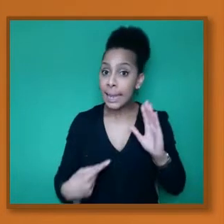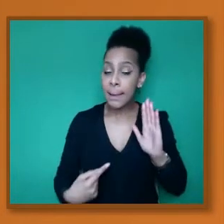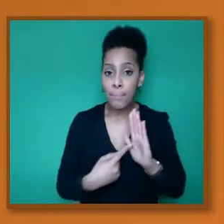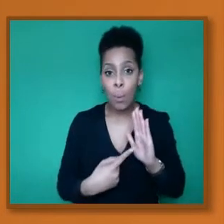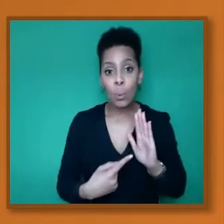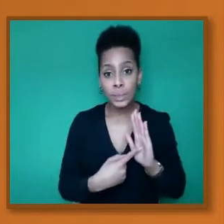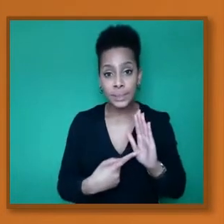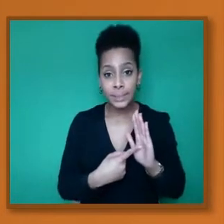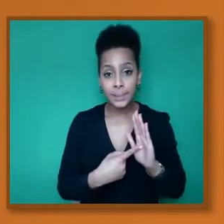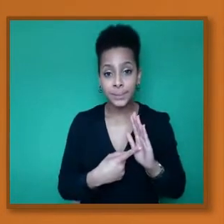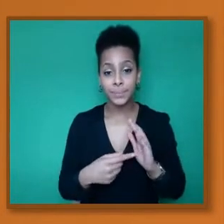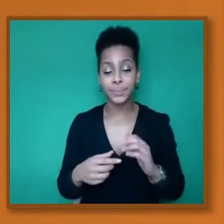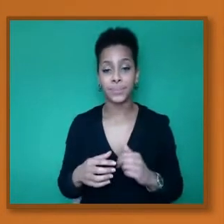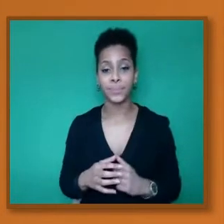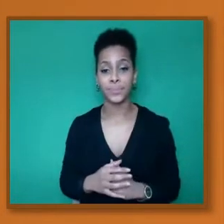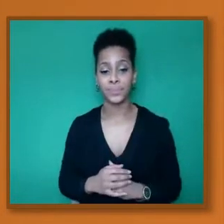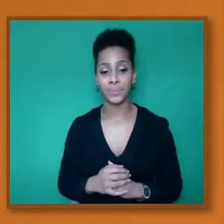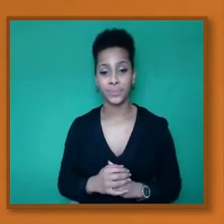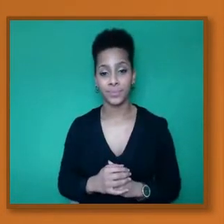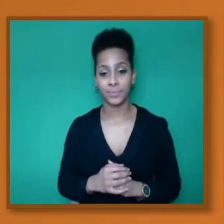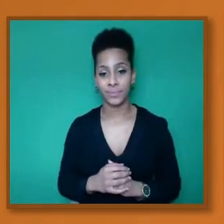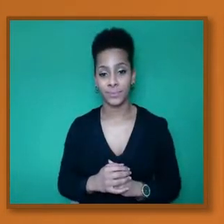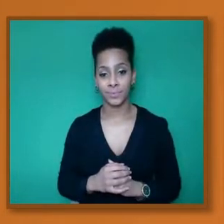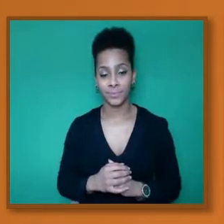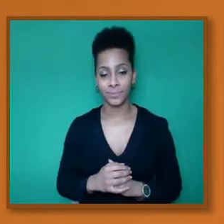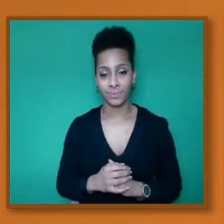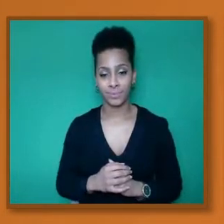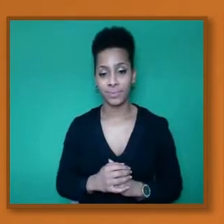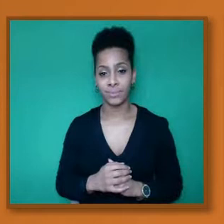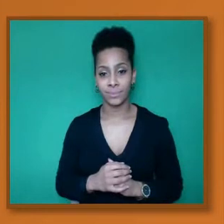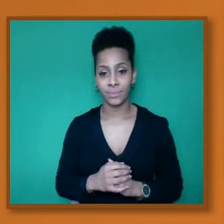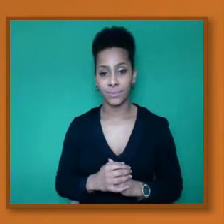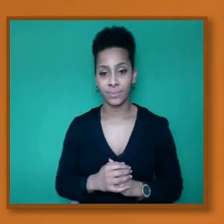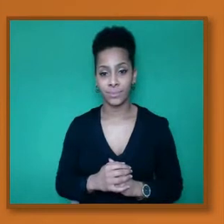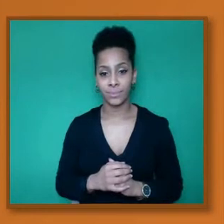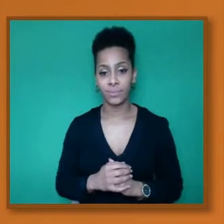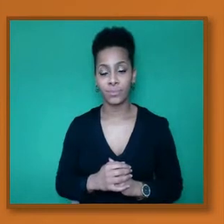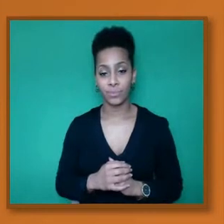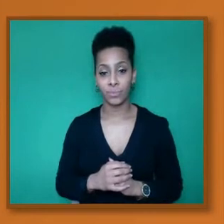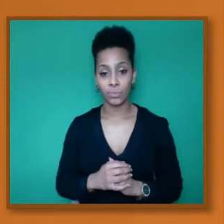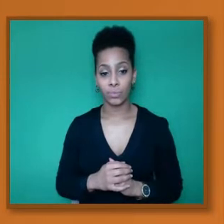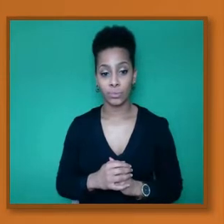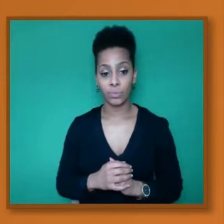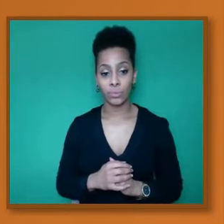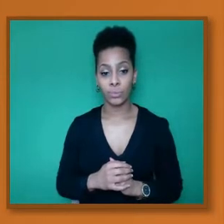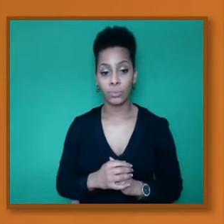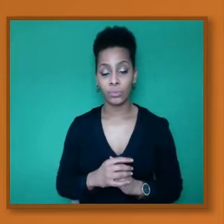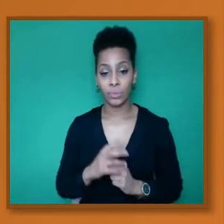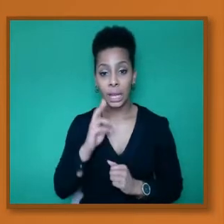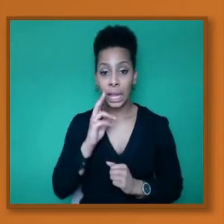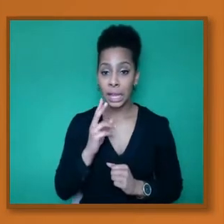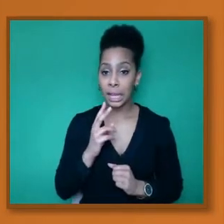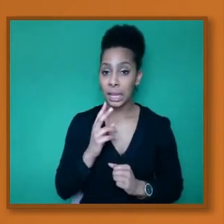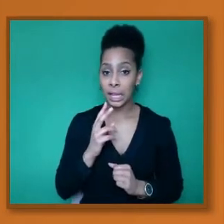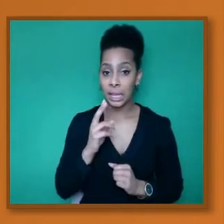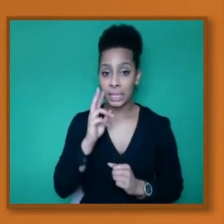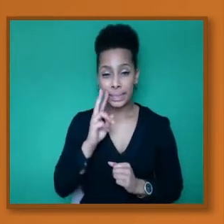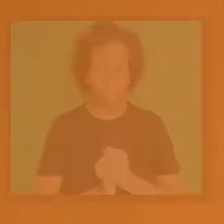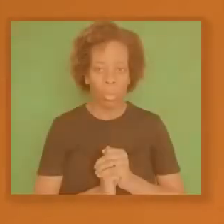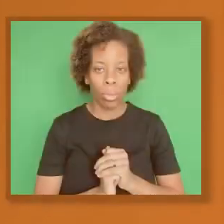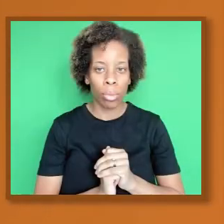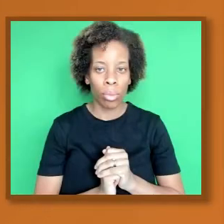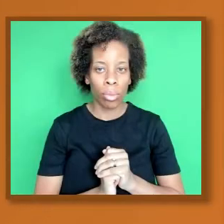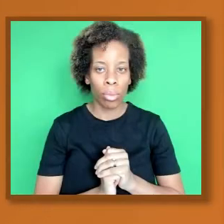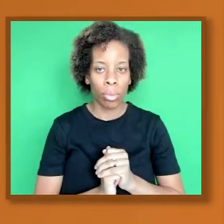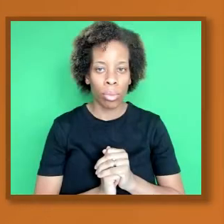slide, please. And what I'm hoping you can see on this slide is how viruses actually